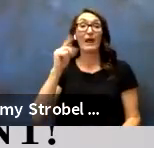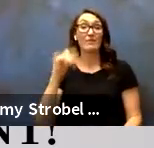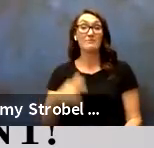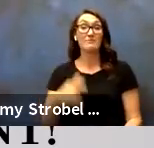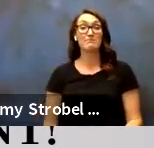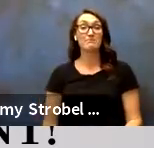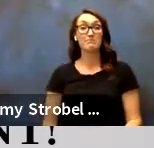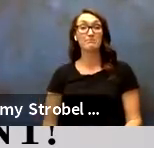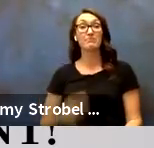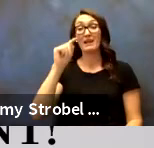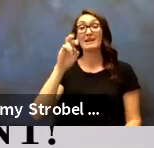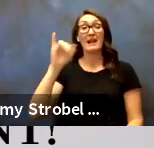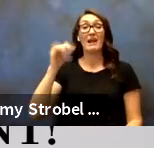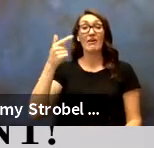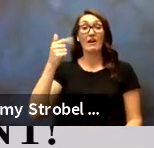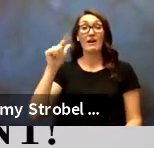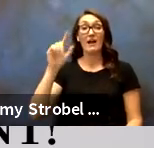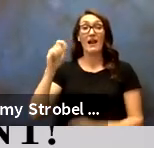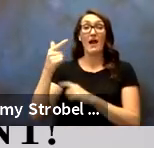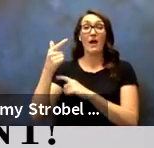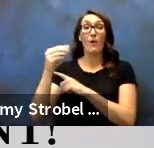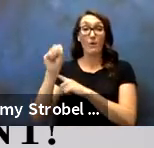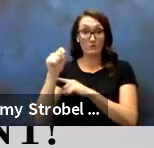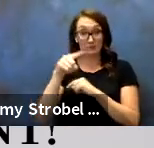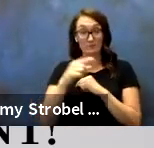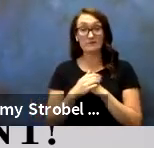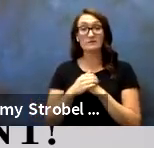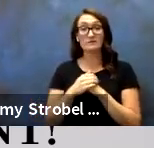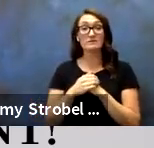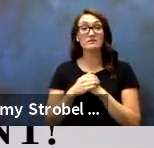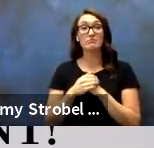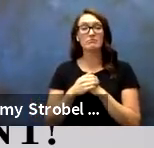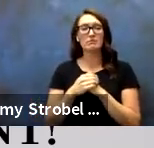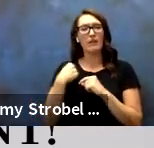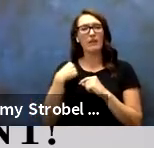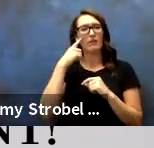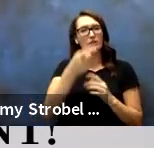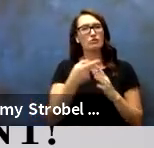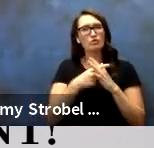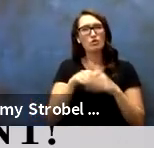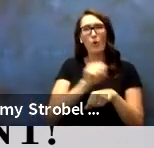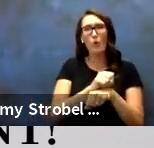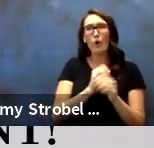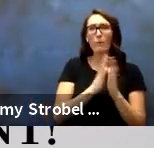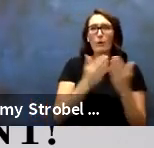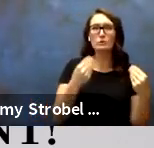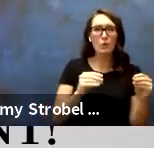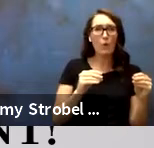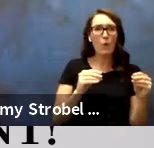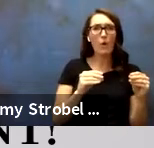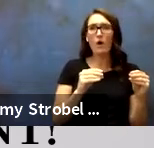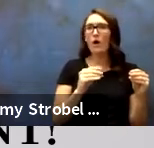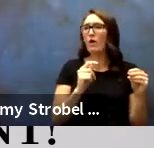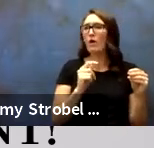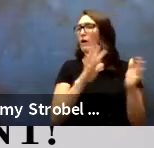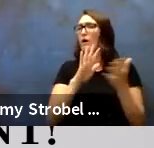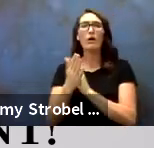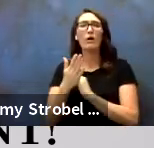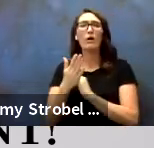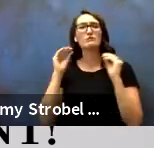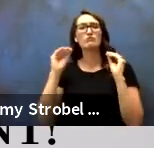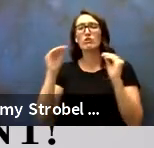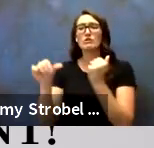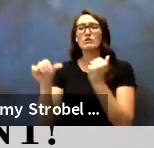Terry Galagos. Terry also started off, I think, in the bookstore, but ended with us as an instructional assistant.